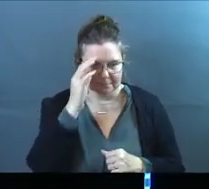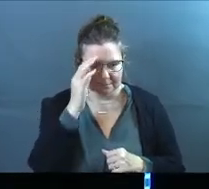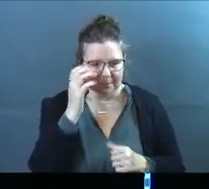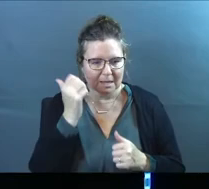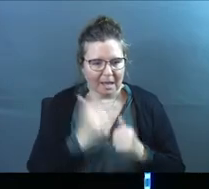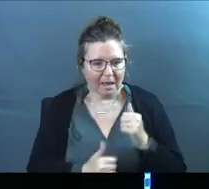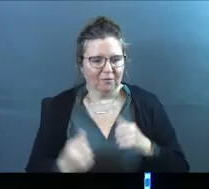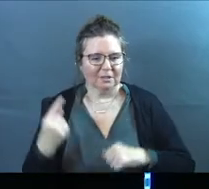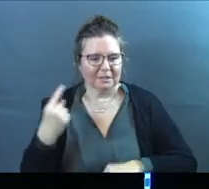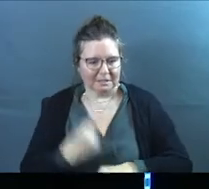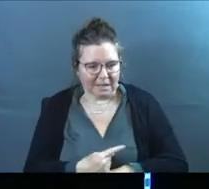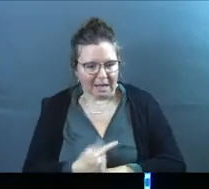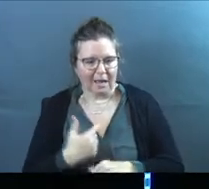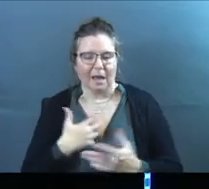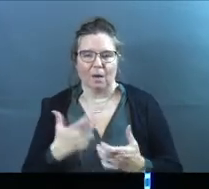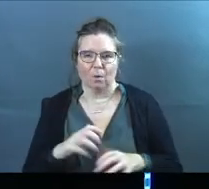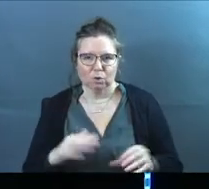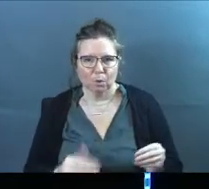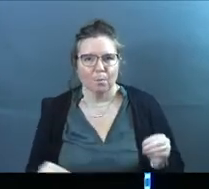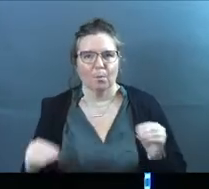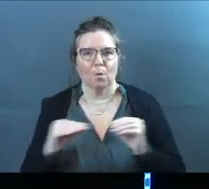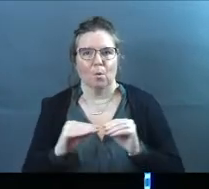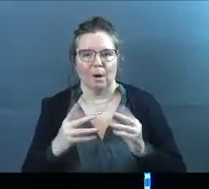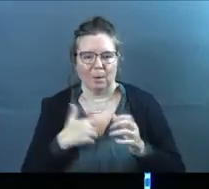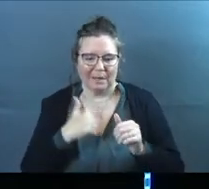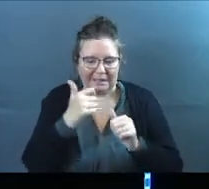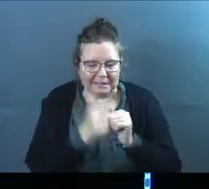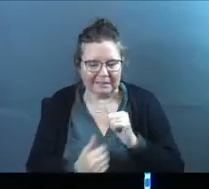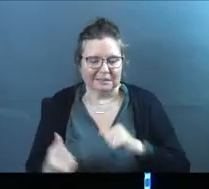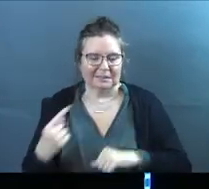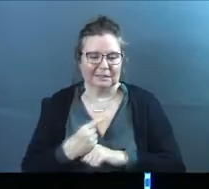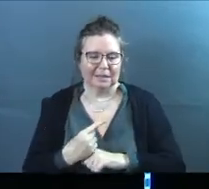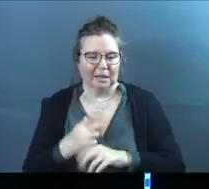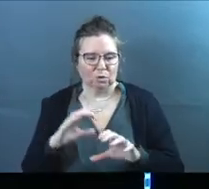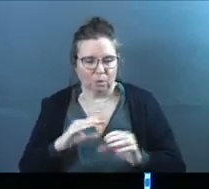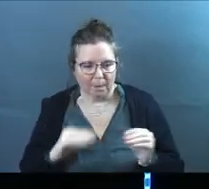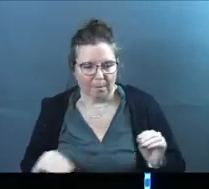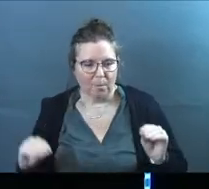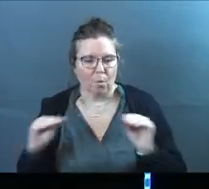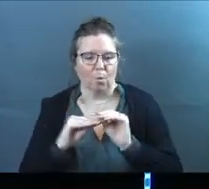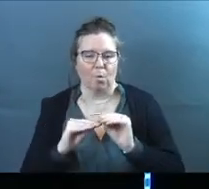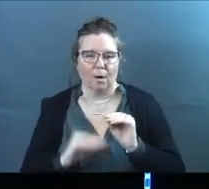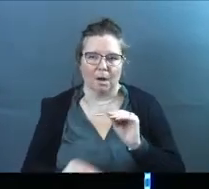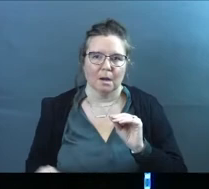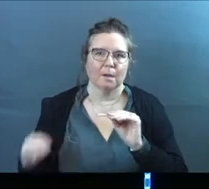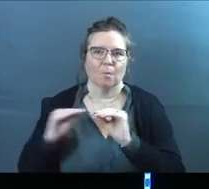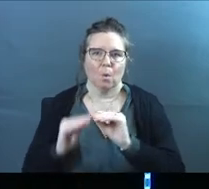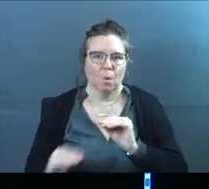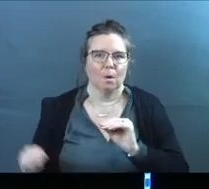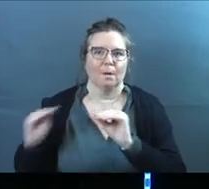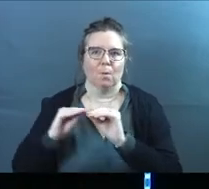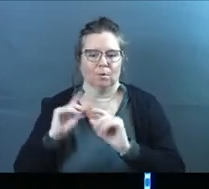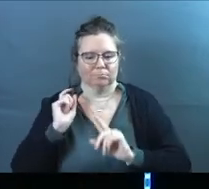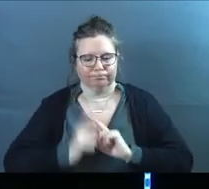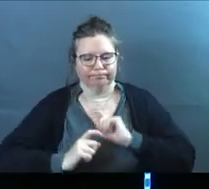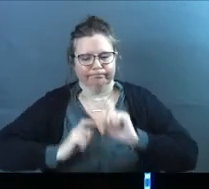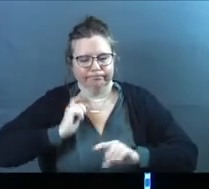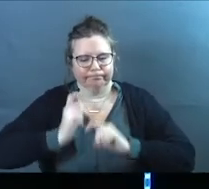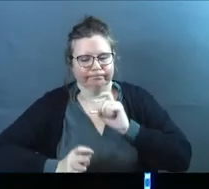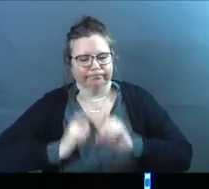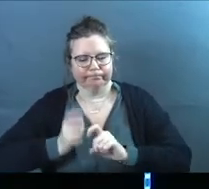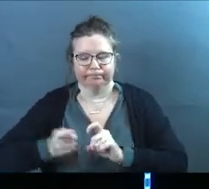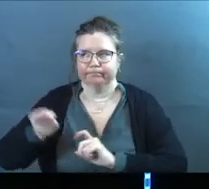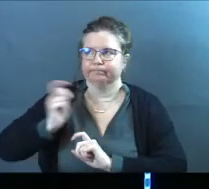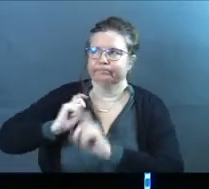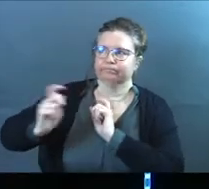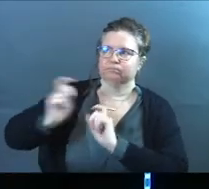Every single day, he's like, I want to do more. want each day, he's like, I want to do more and more and more in your life until the day